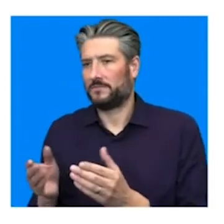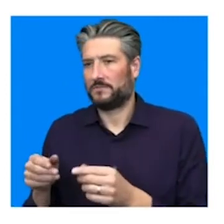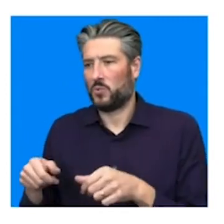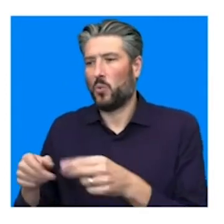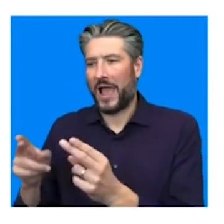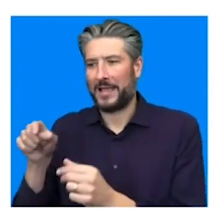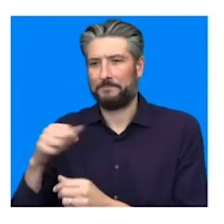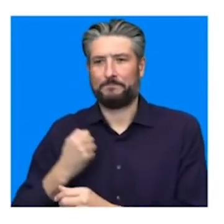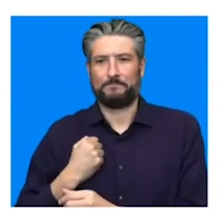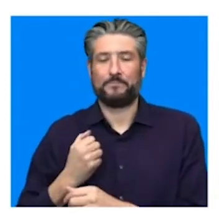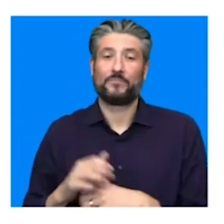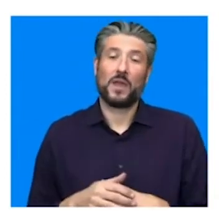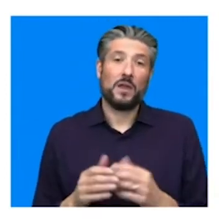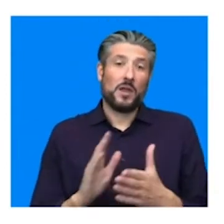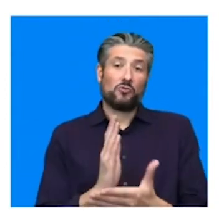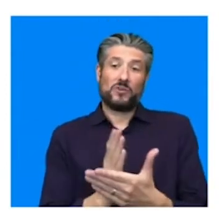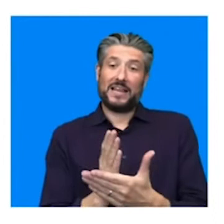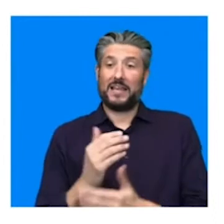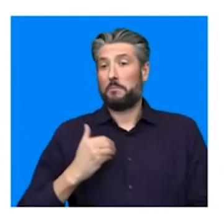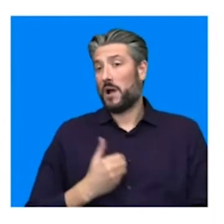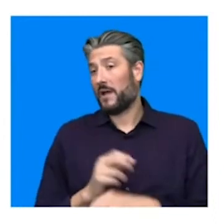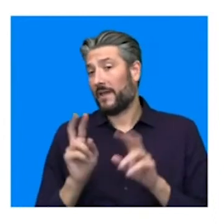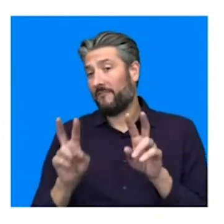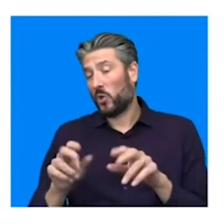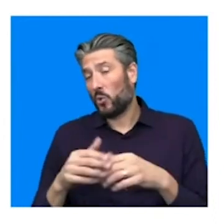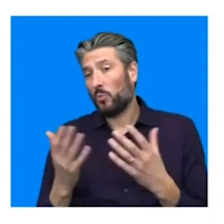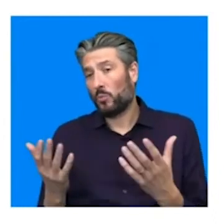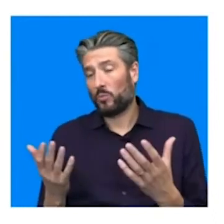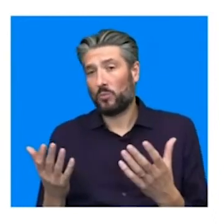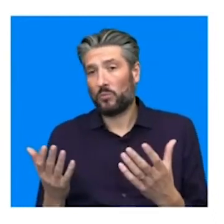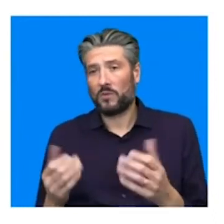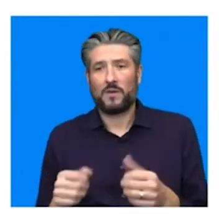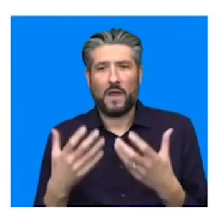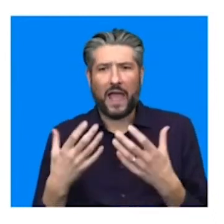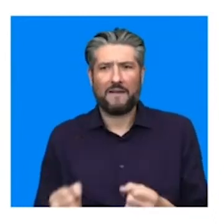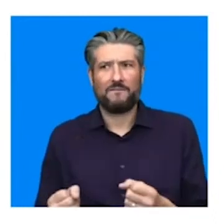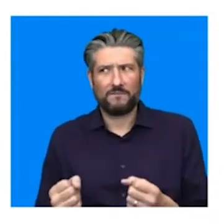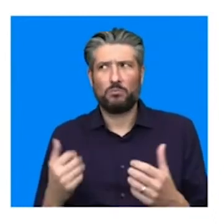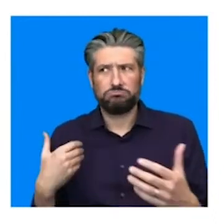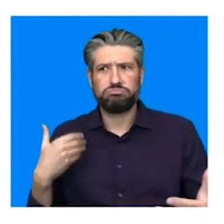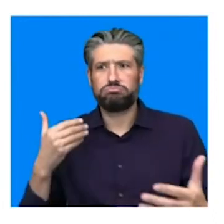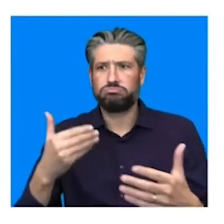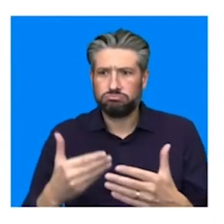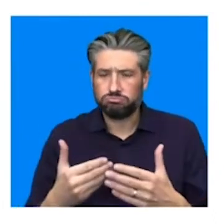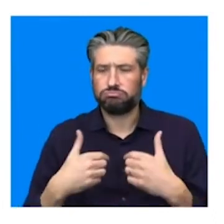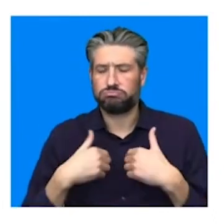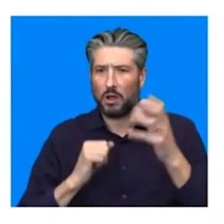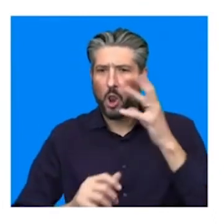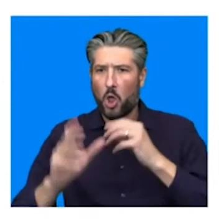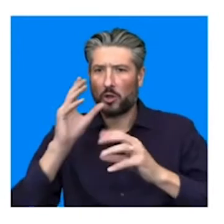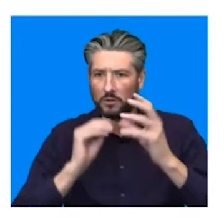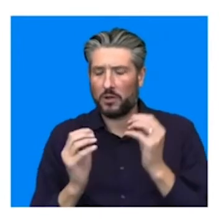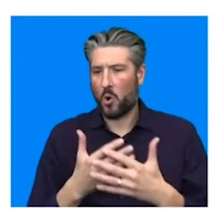But, yeah, really, I mean, from my point of view, was that there's been quite an enormous journey, but we feel like there's still an enormous